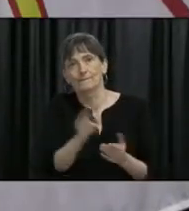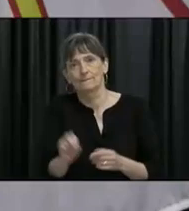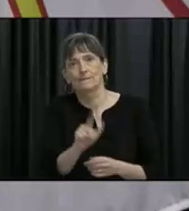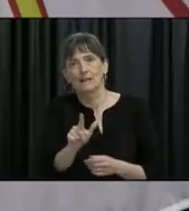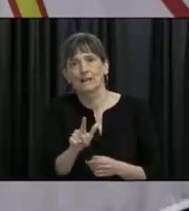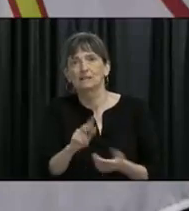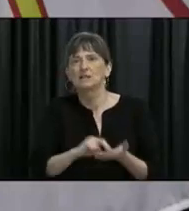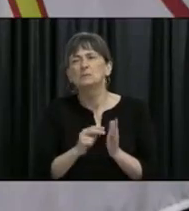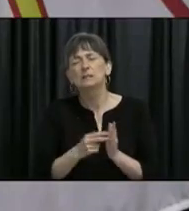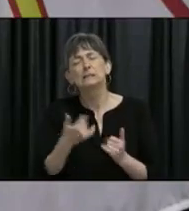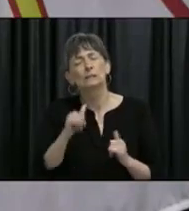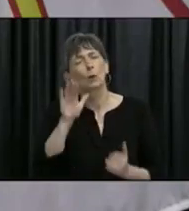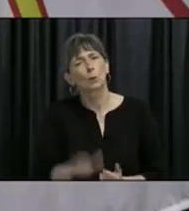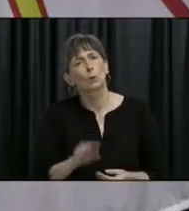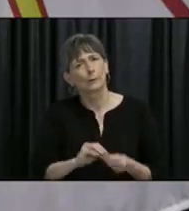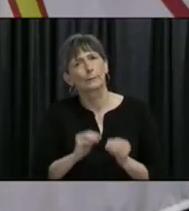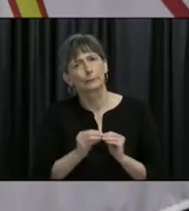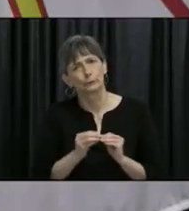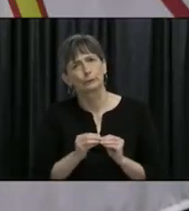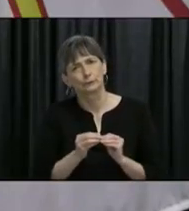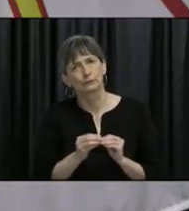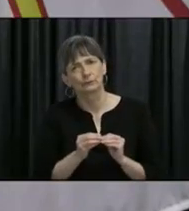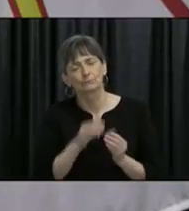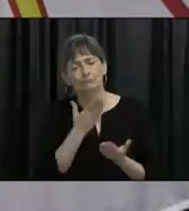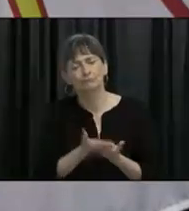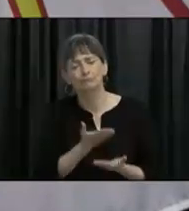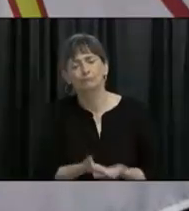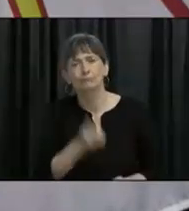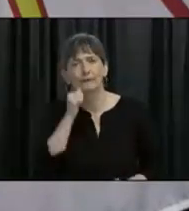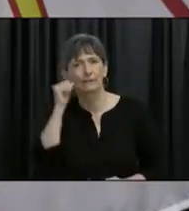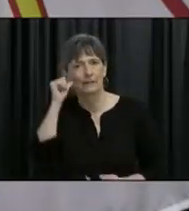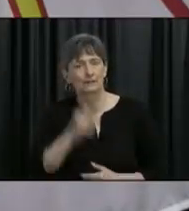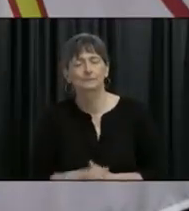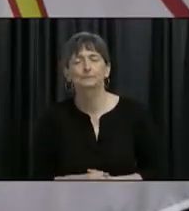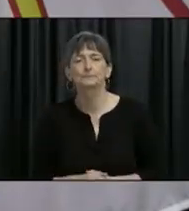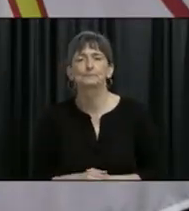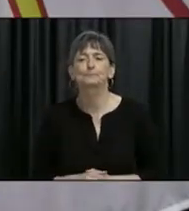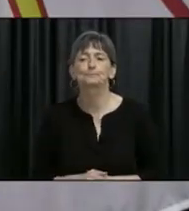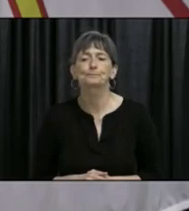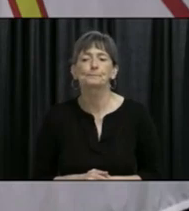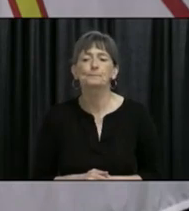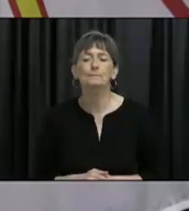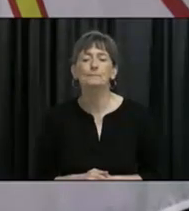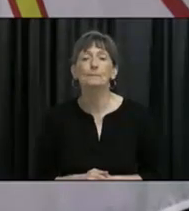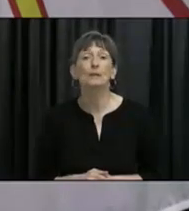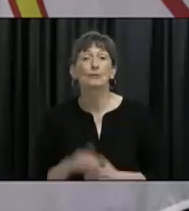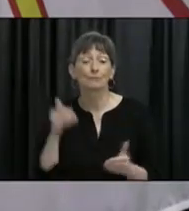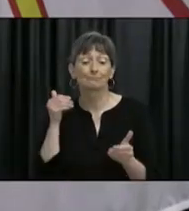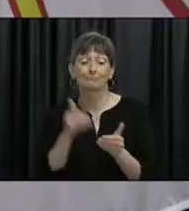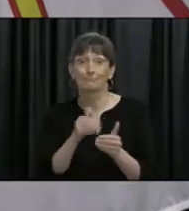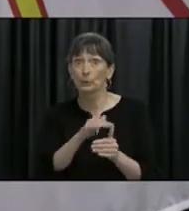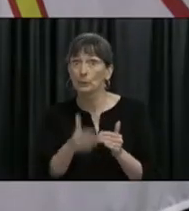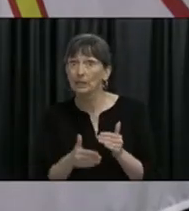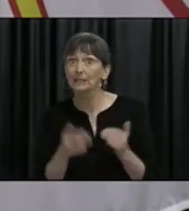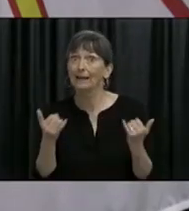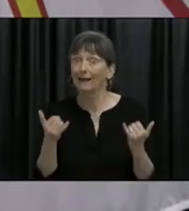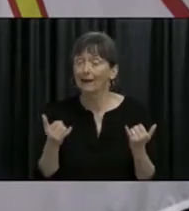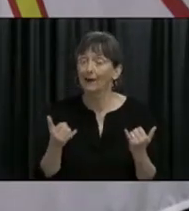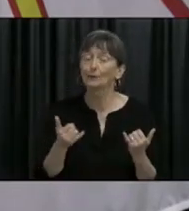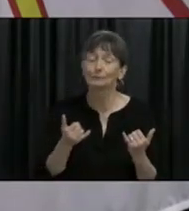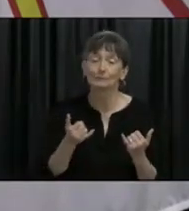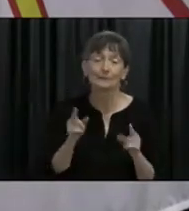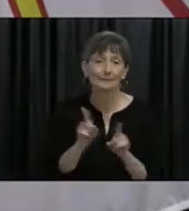a limited number of travelers that are coming into Newfoundland and Labrador. So as we head into the weekend, reminder that your updates will be provided